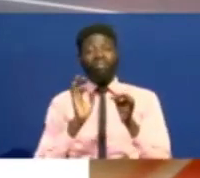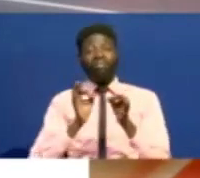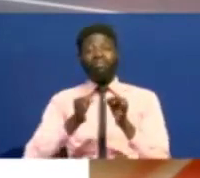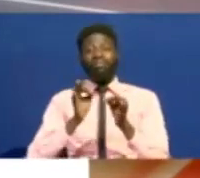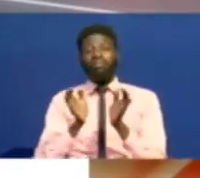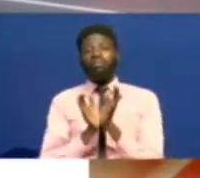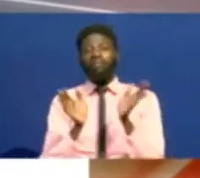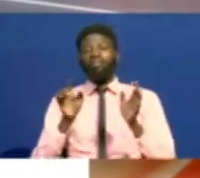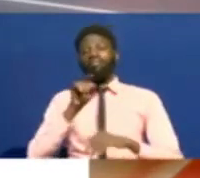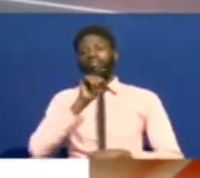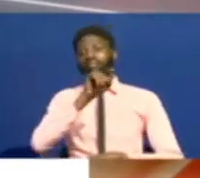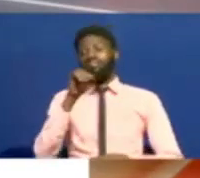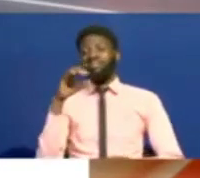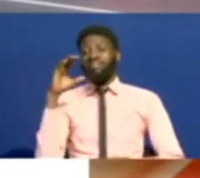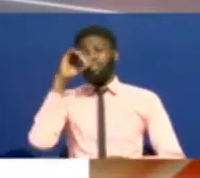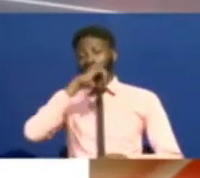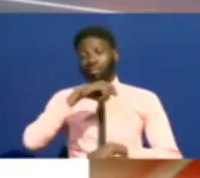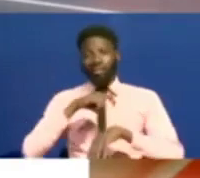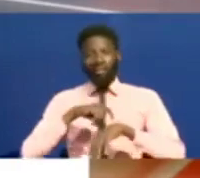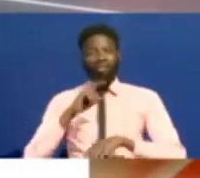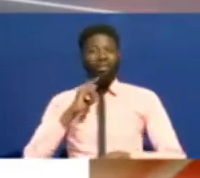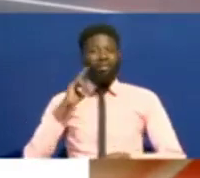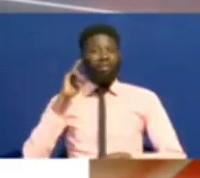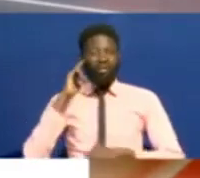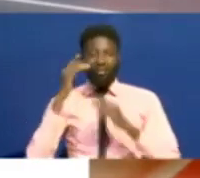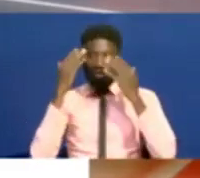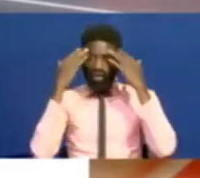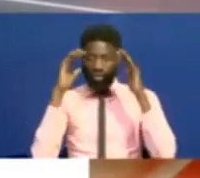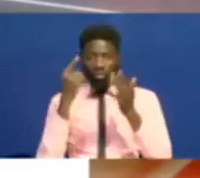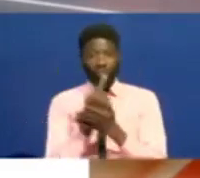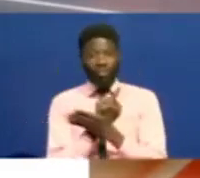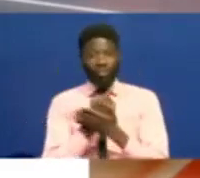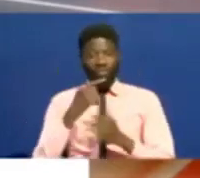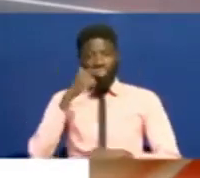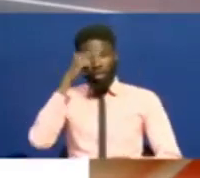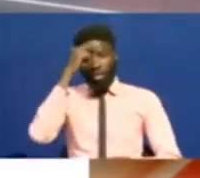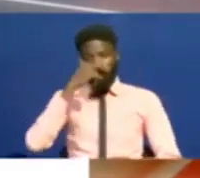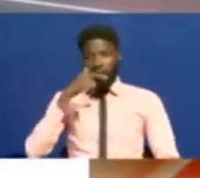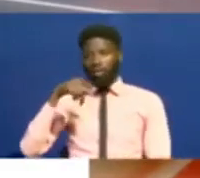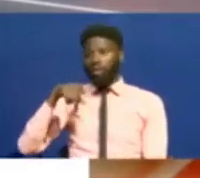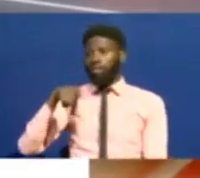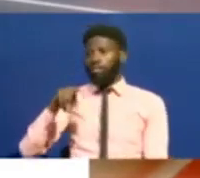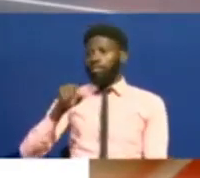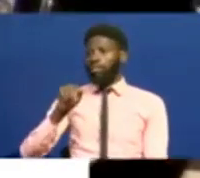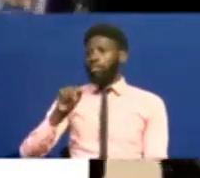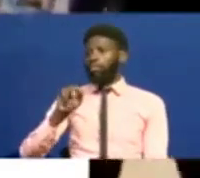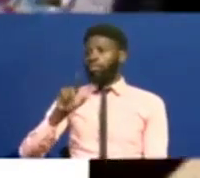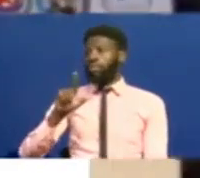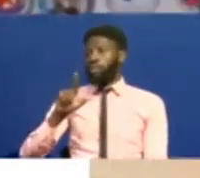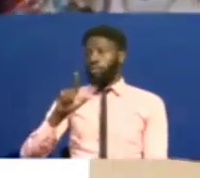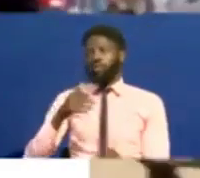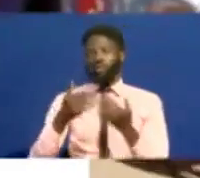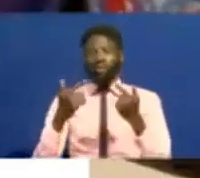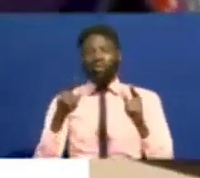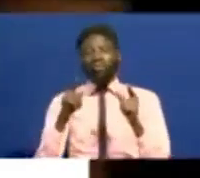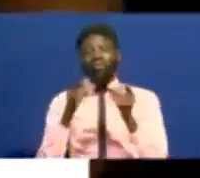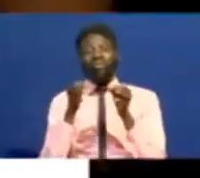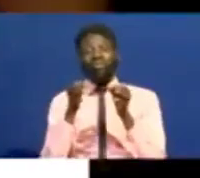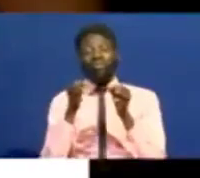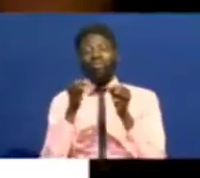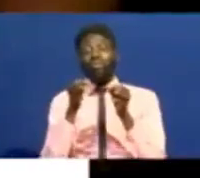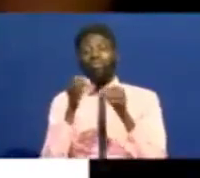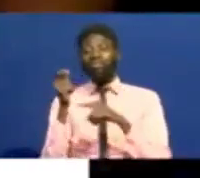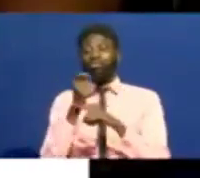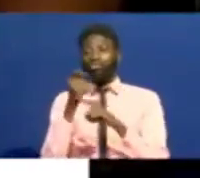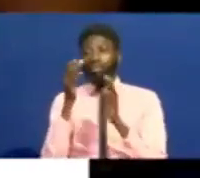places. Speaking during a Deaf Awareness Week event in Thika, Paul Masharia, a sign language instructor, said that every public